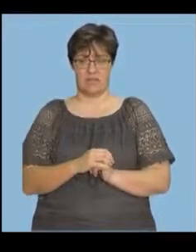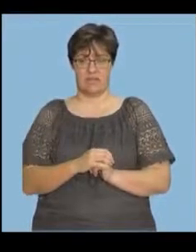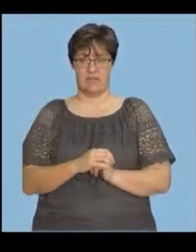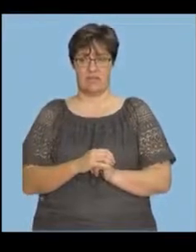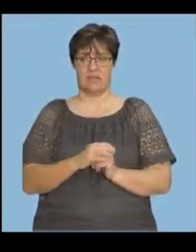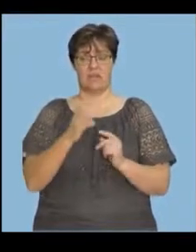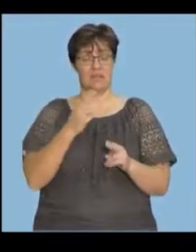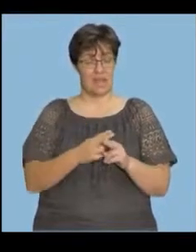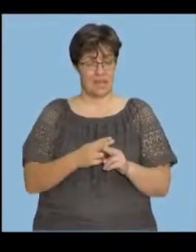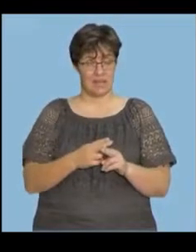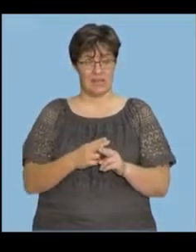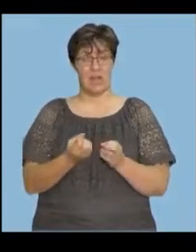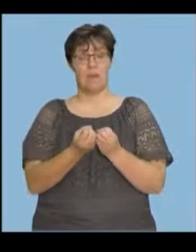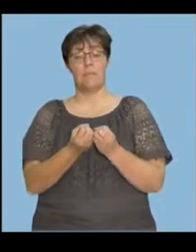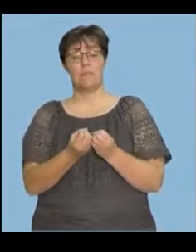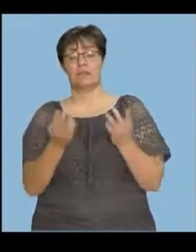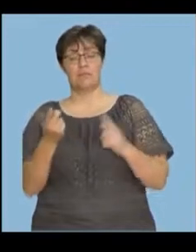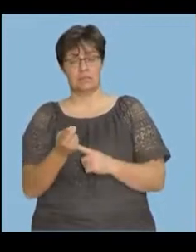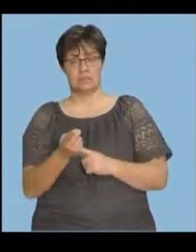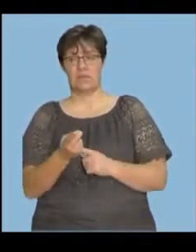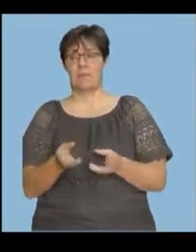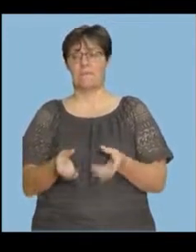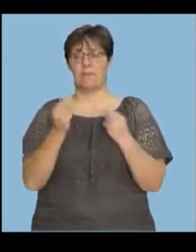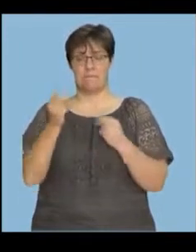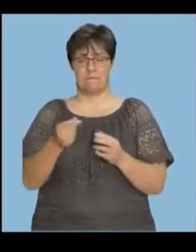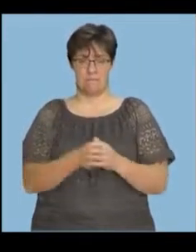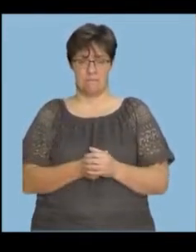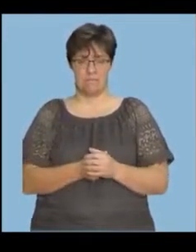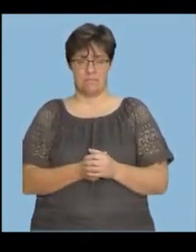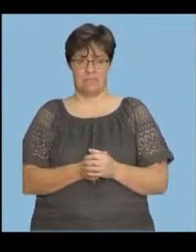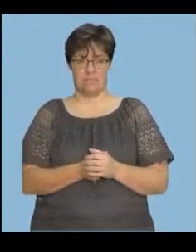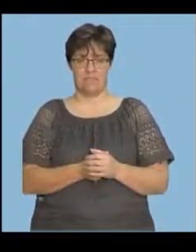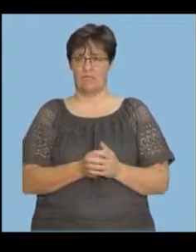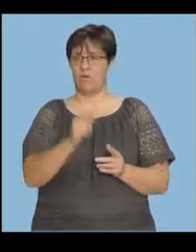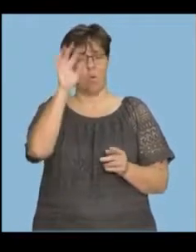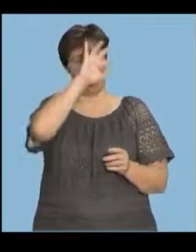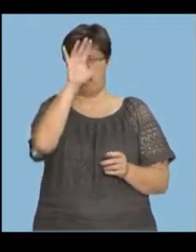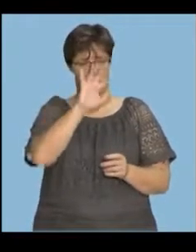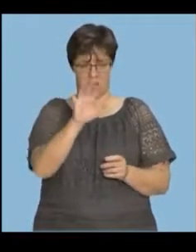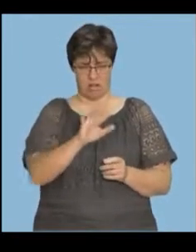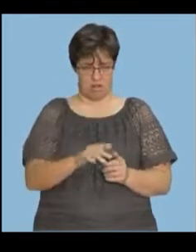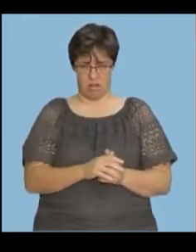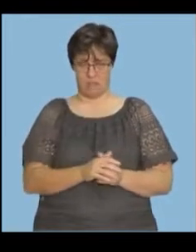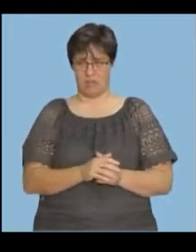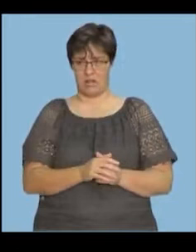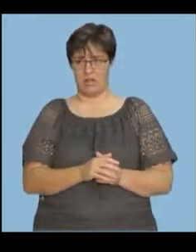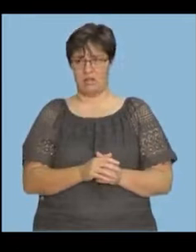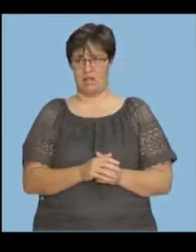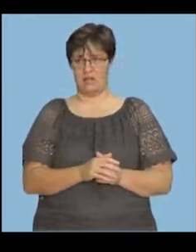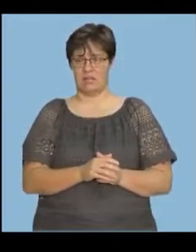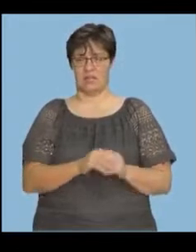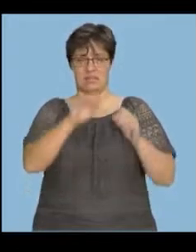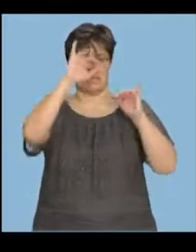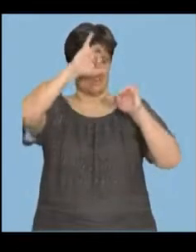Then we multiply. That's what we get. So we do the whole thing for all the way. We do similarly